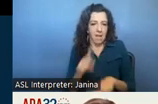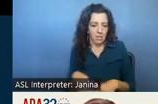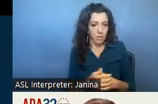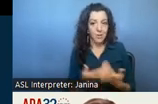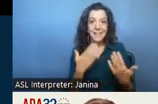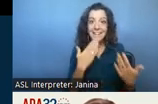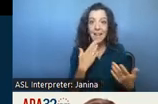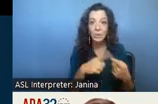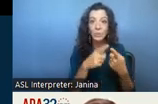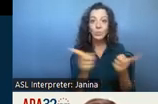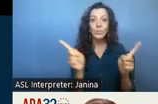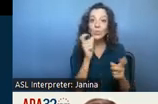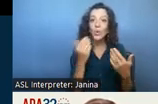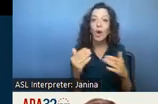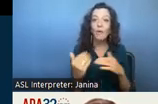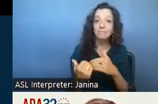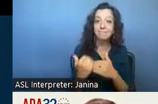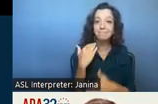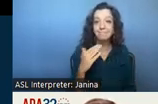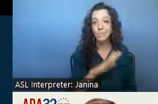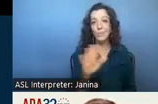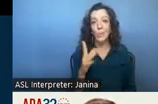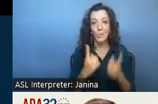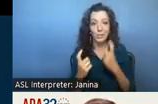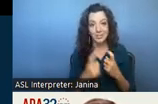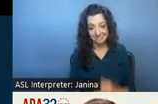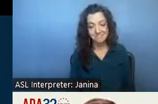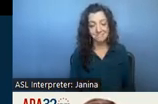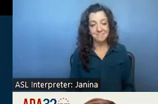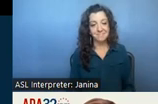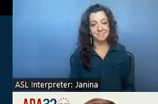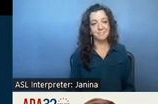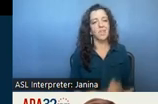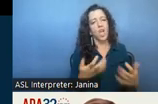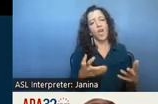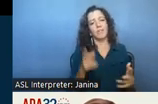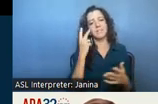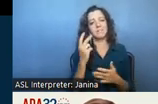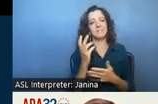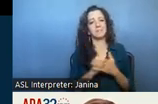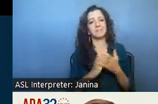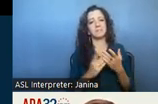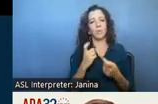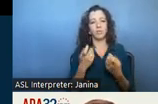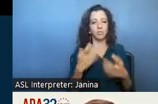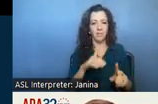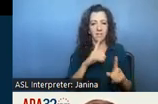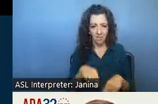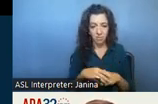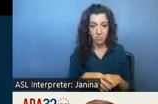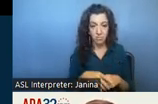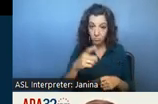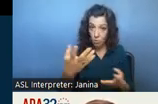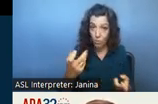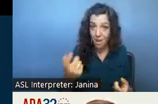all that have already put in some questions into the q a box there have already been some questions that have been answered um to ask a question